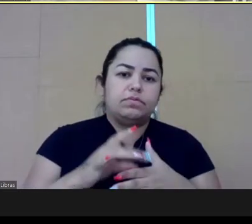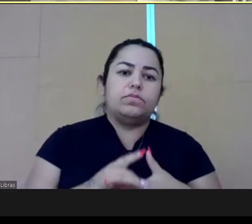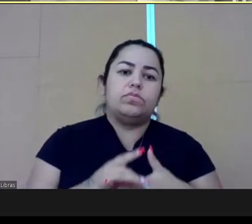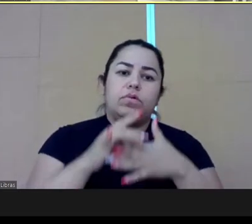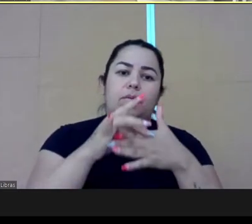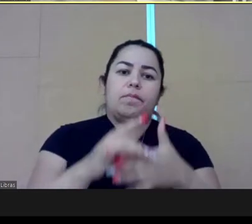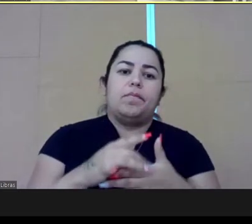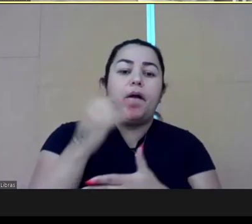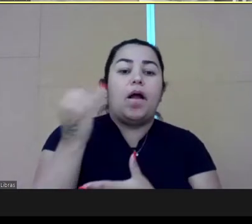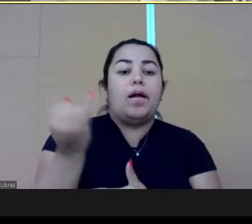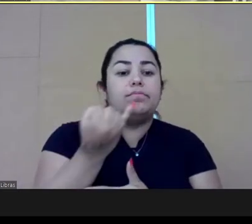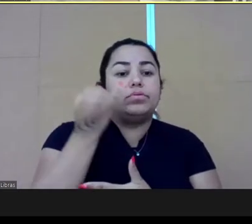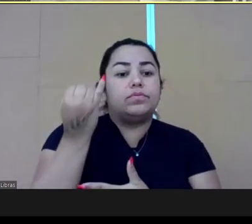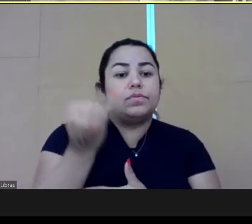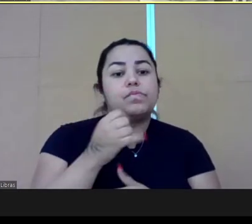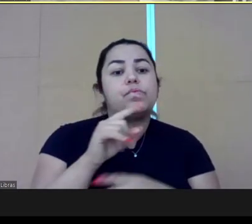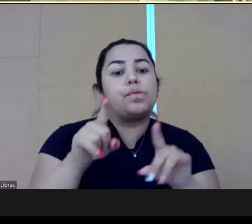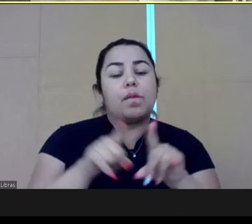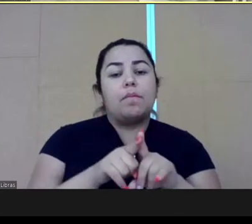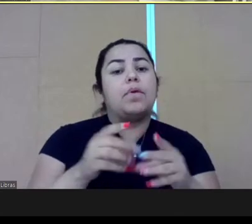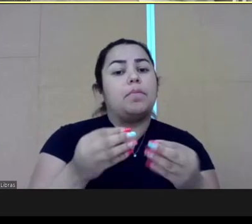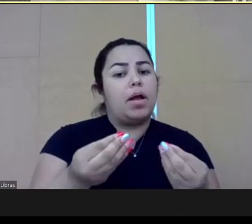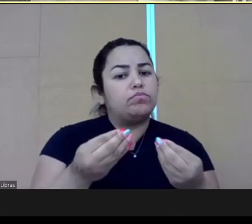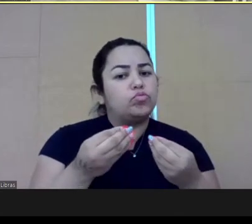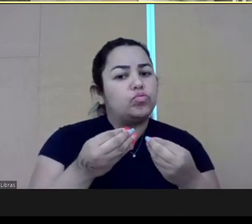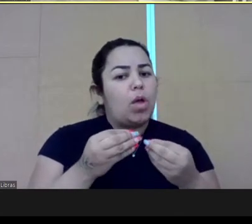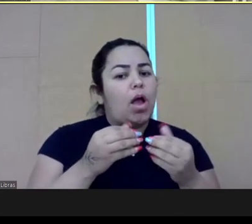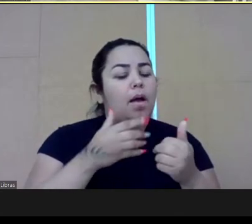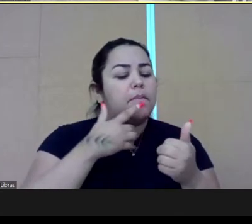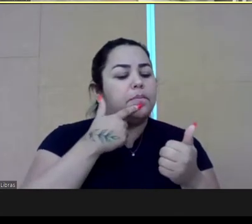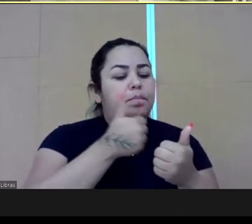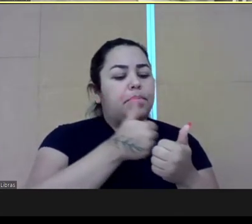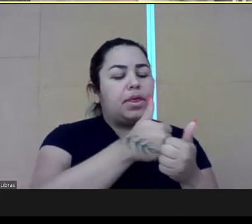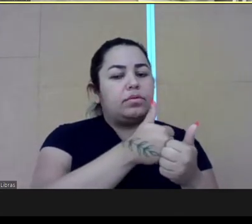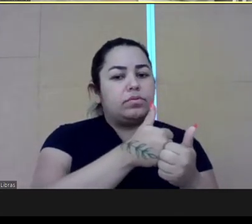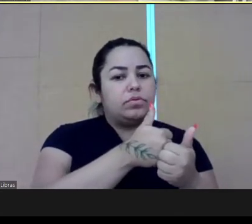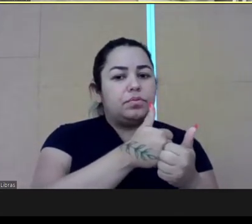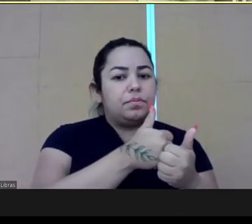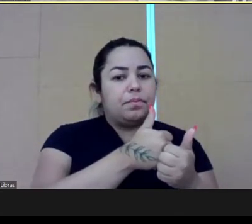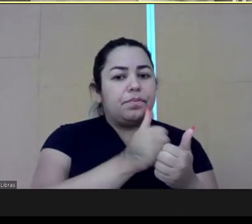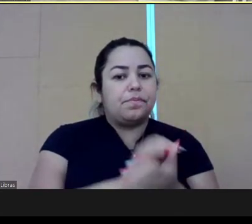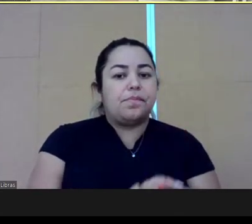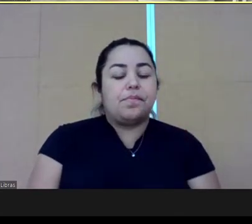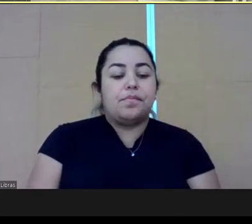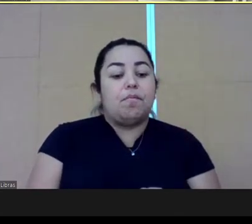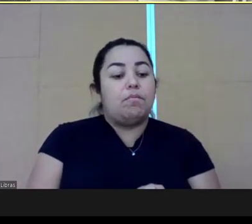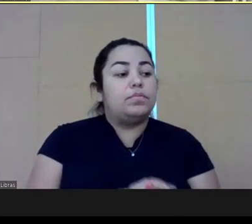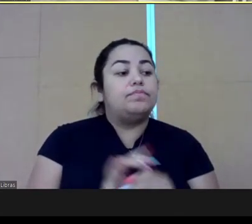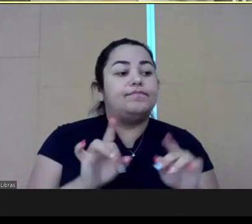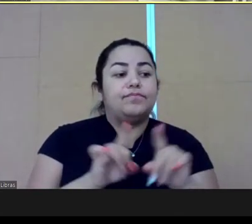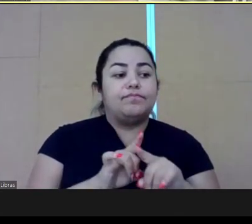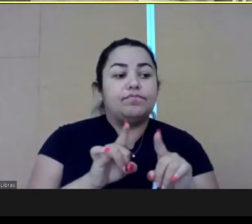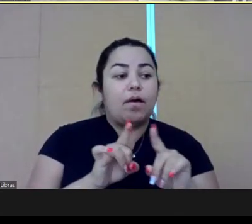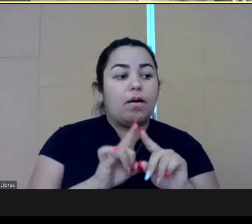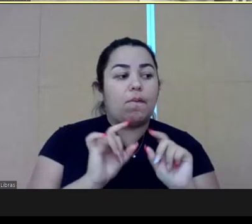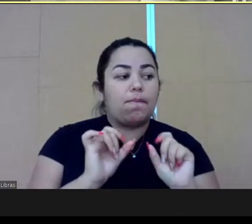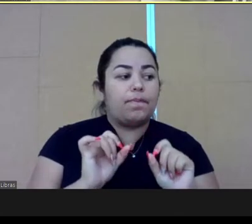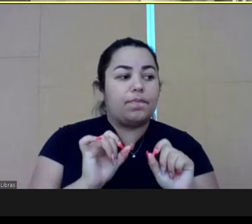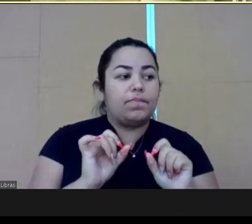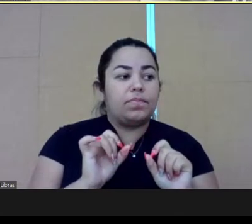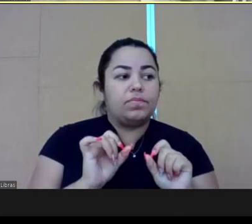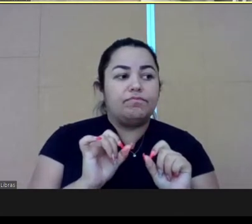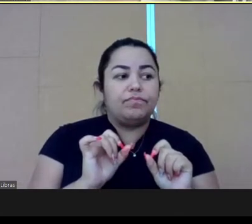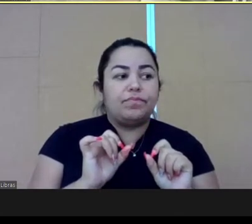network to bring these people closer to us. So, this is something that